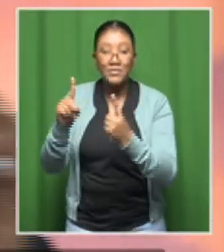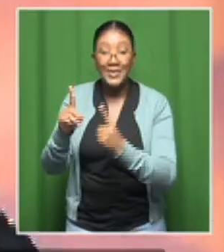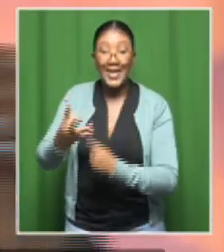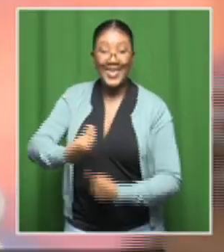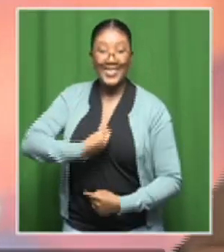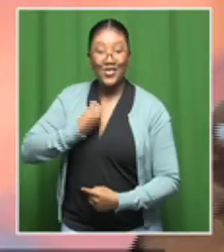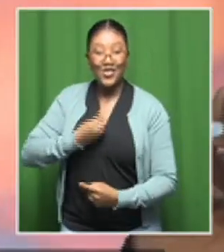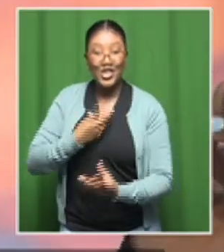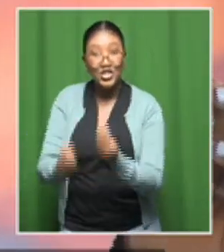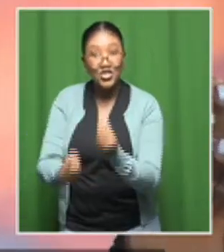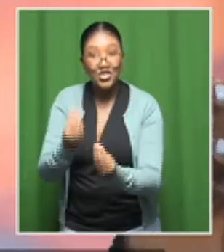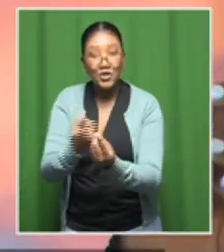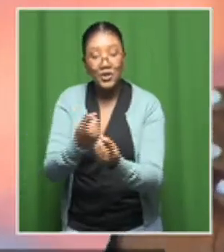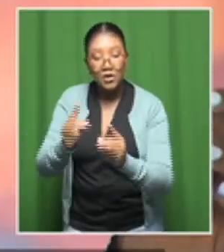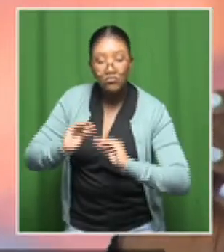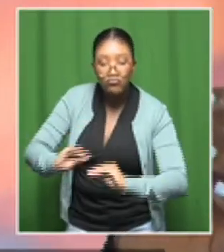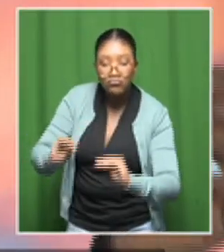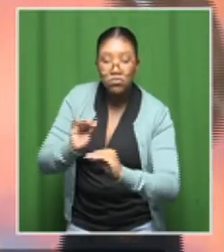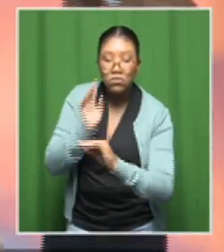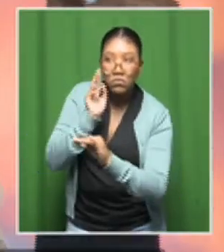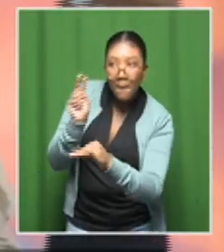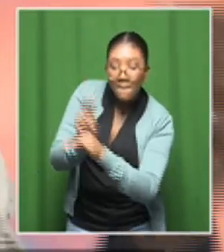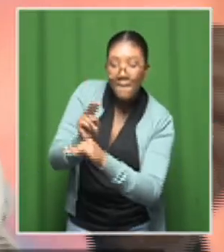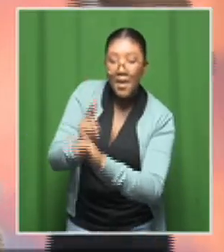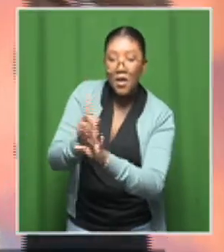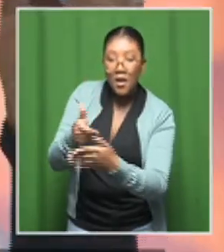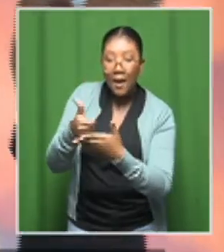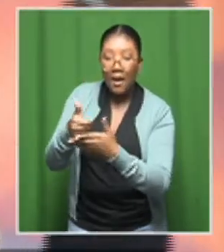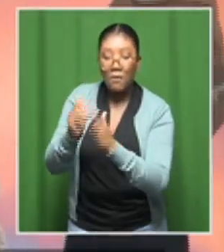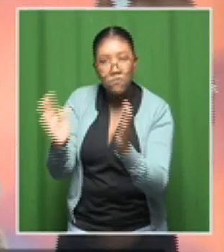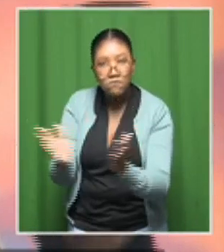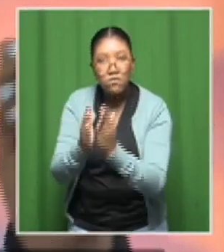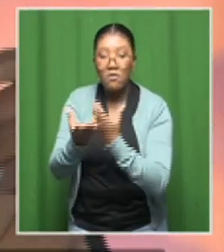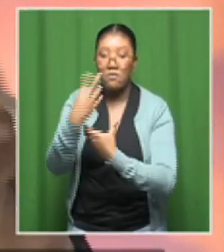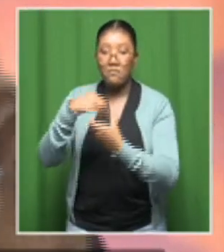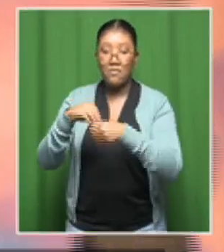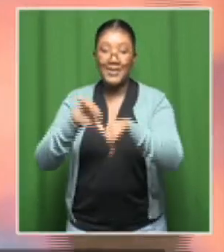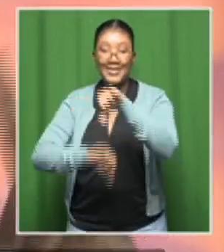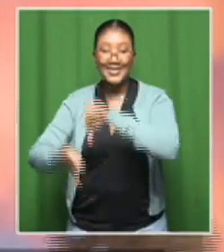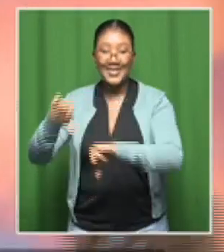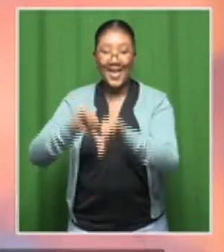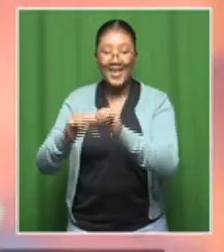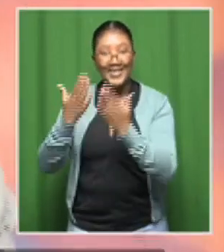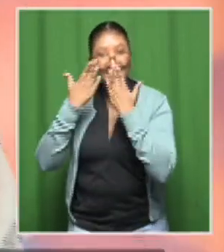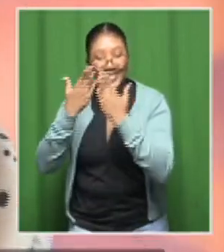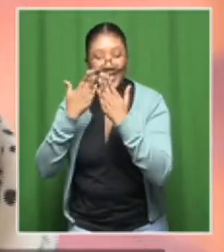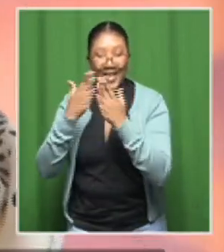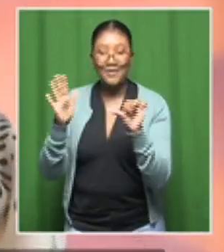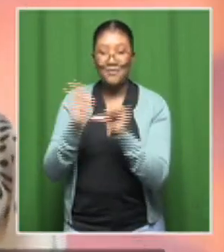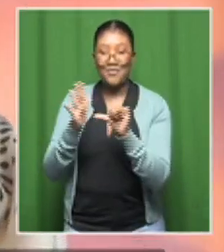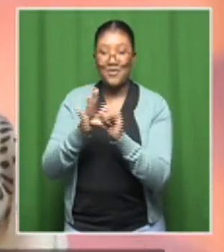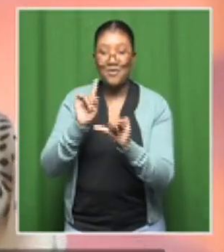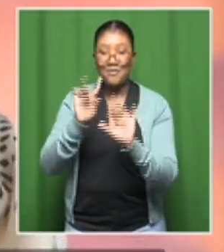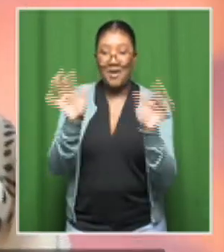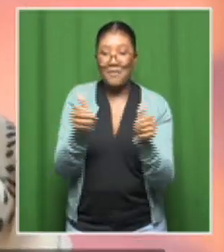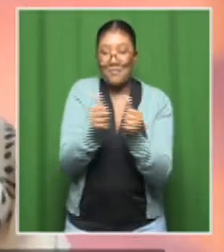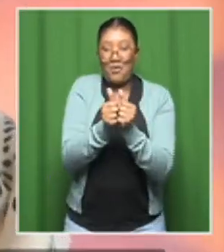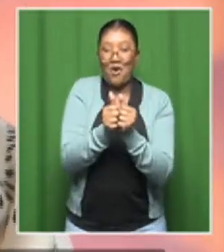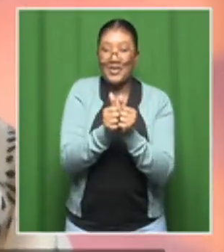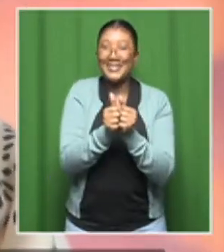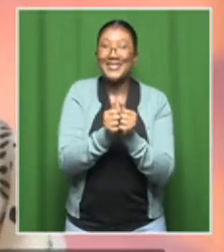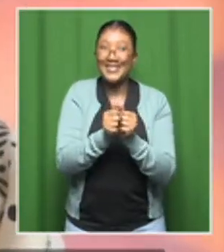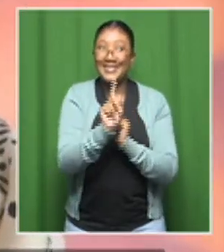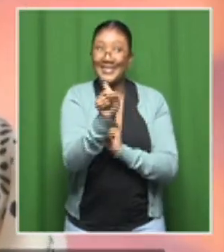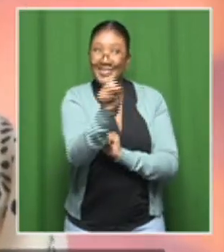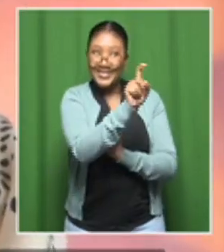ones, open up doors for them. We will fully rely on them, the partnership that we are going to be having with these